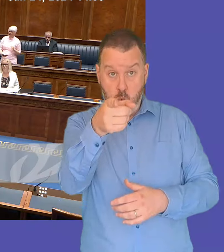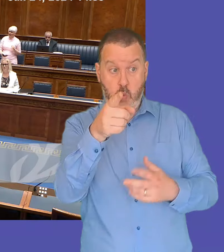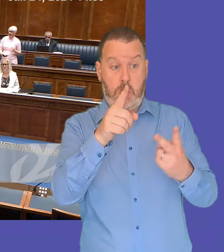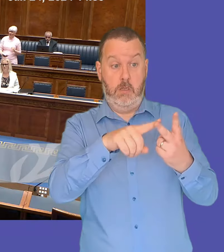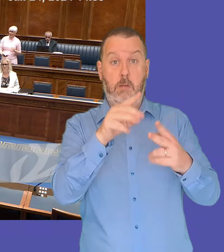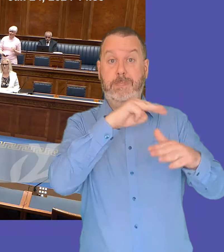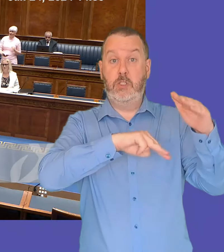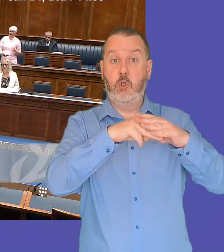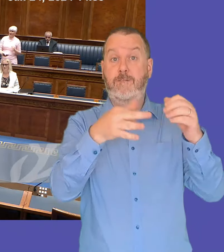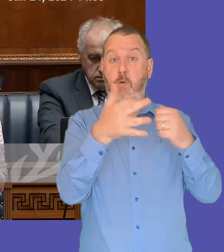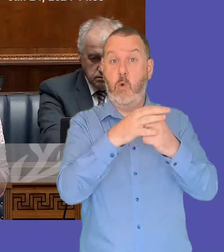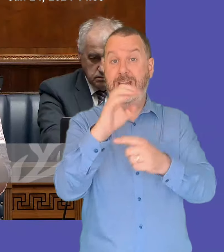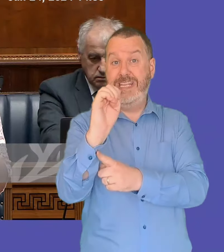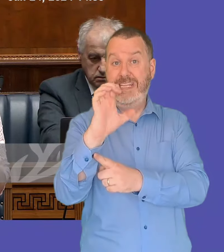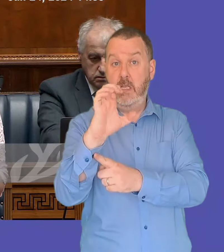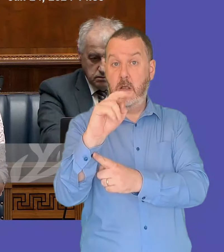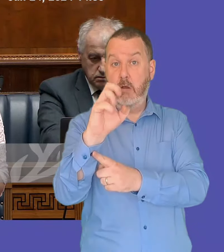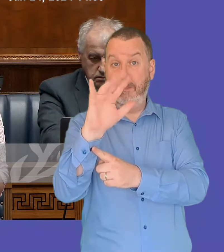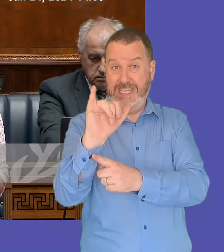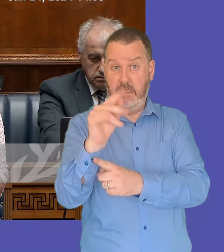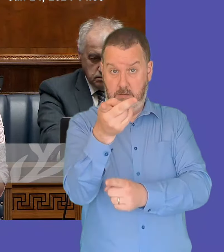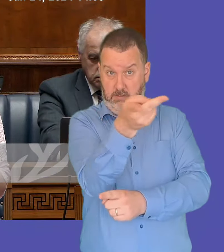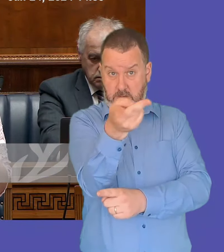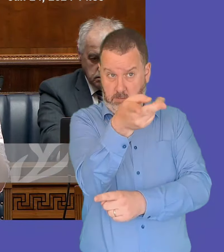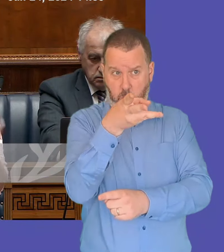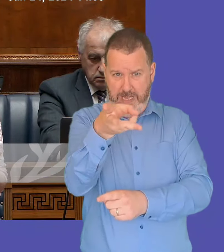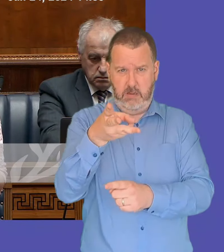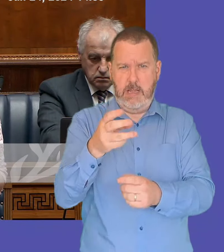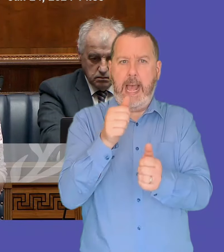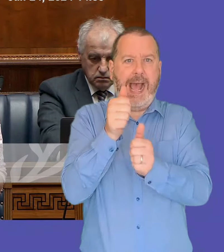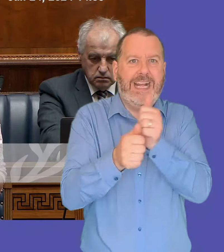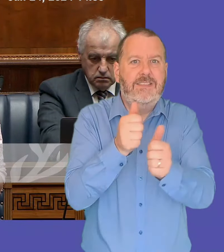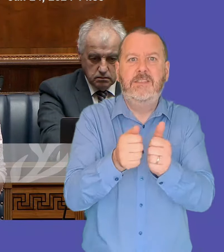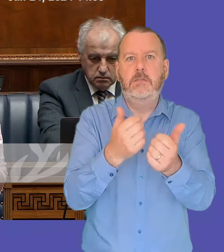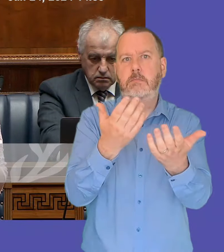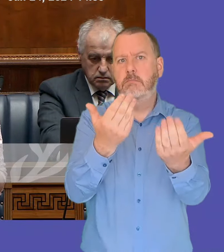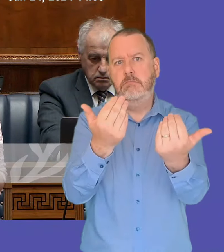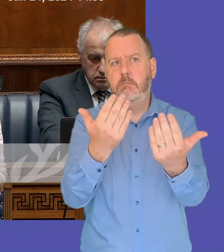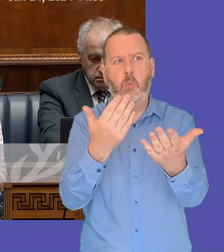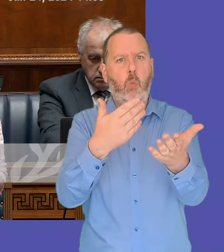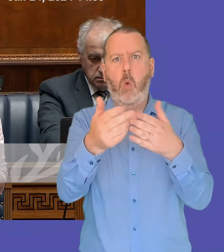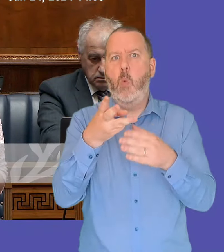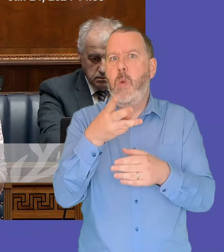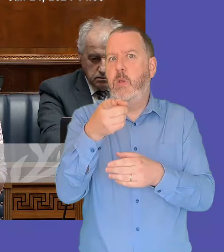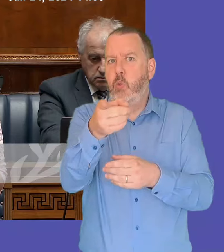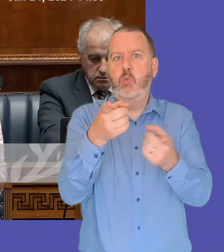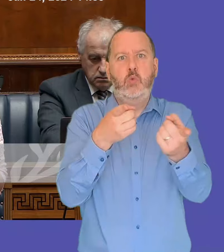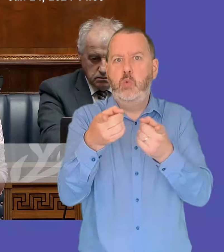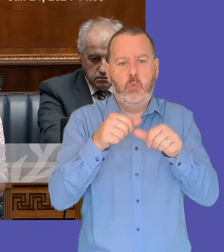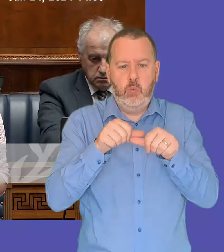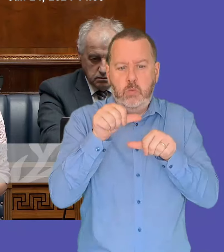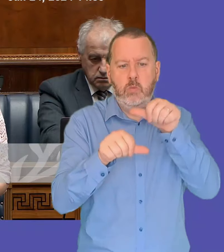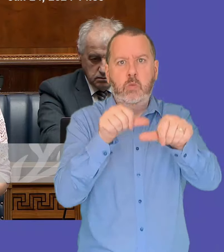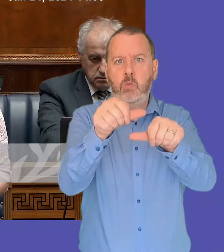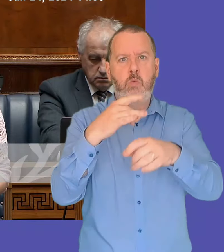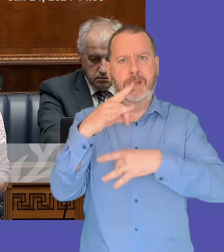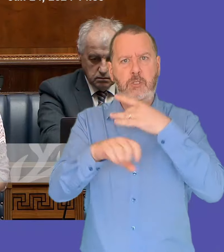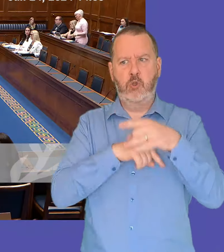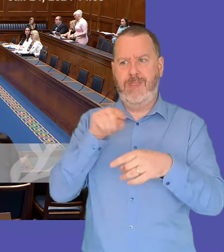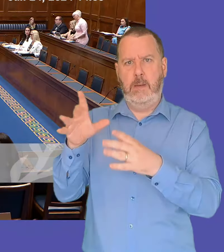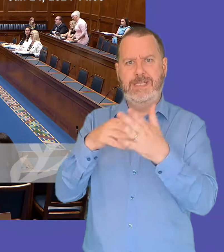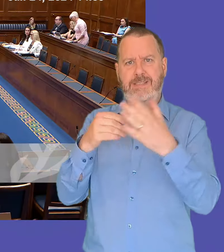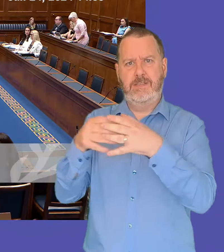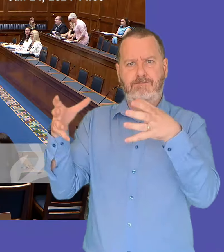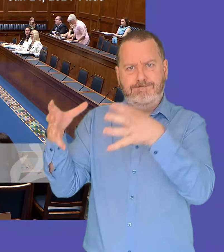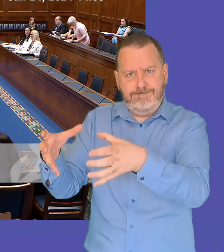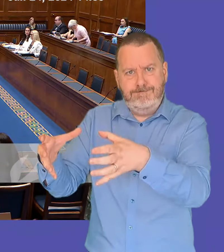undertake um to take action um and maybe outline for us the action she will take to secure the integrity of this business